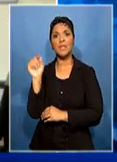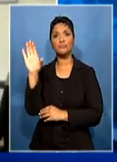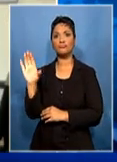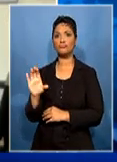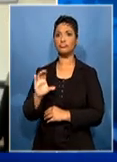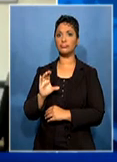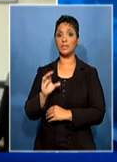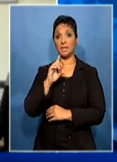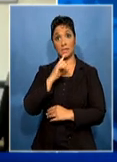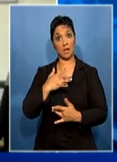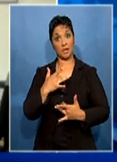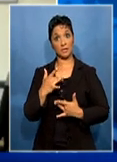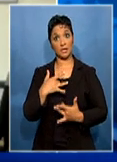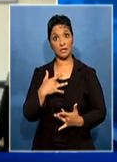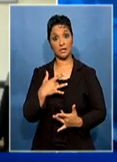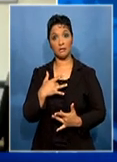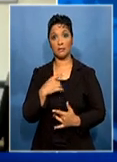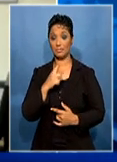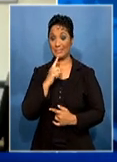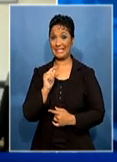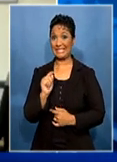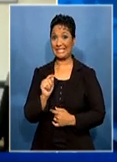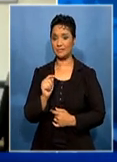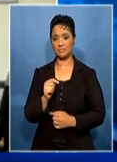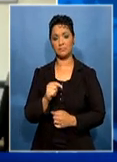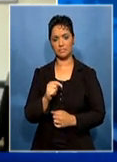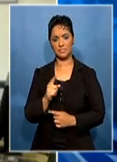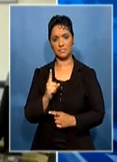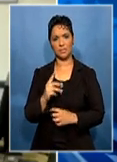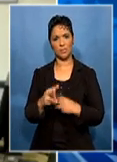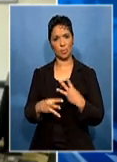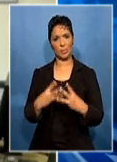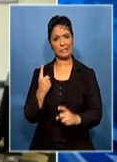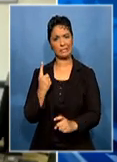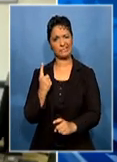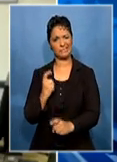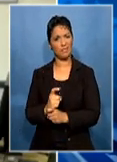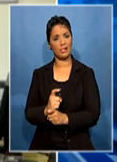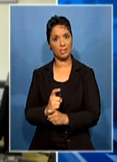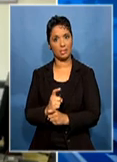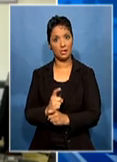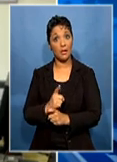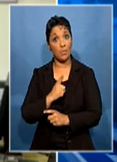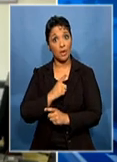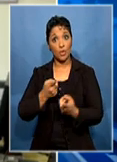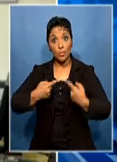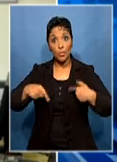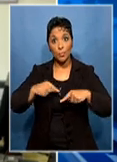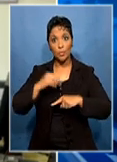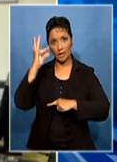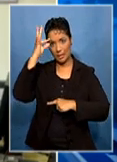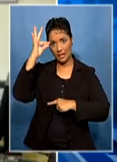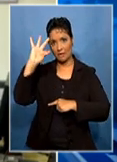and that means it is a very tough job for us as the government,